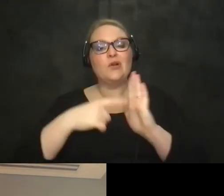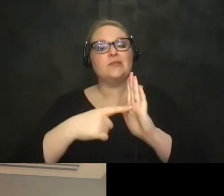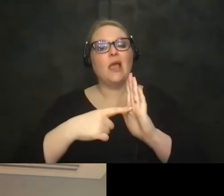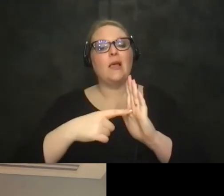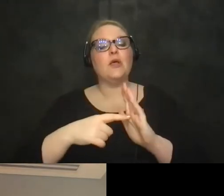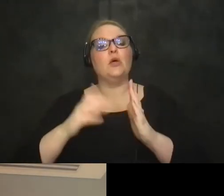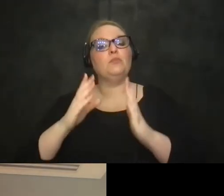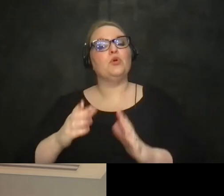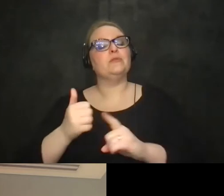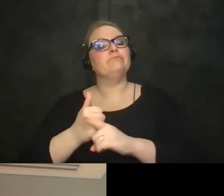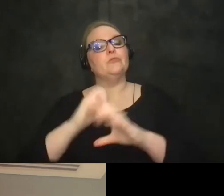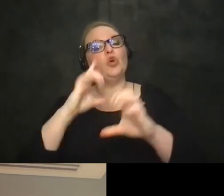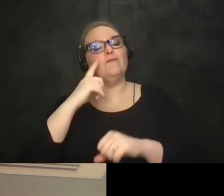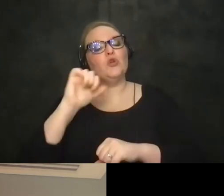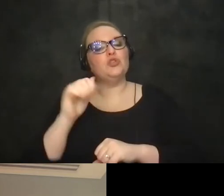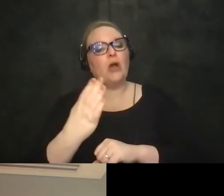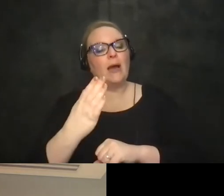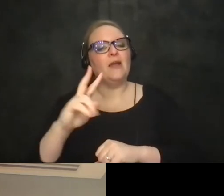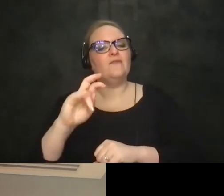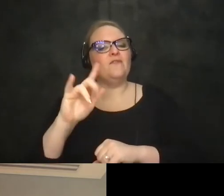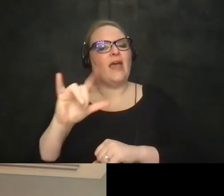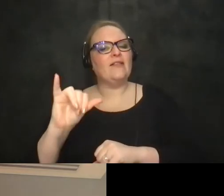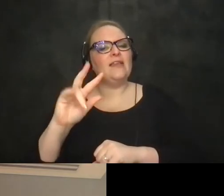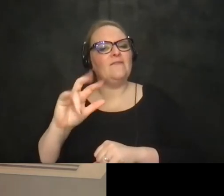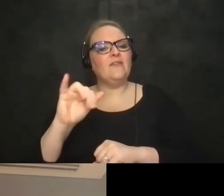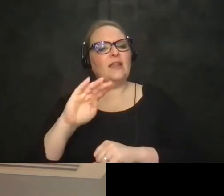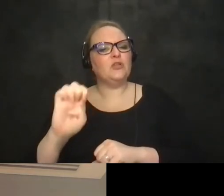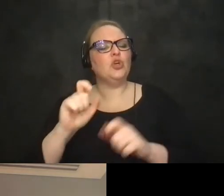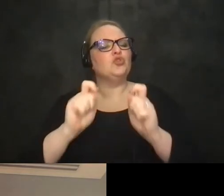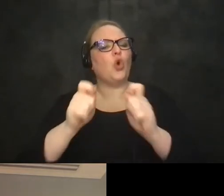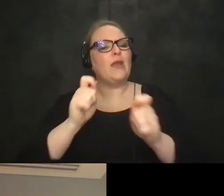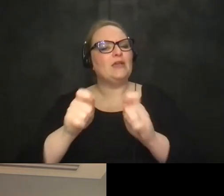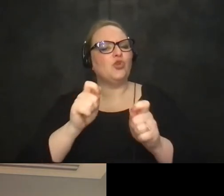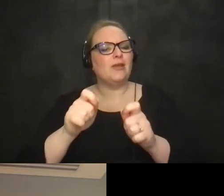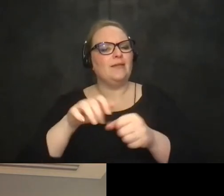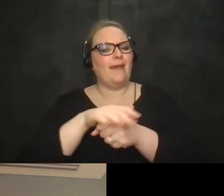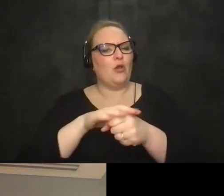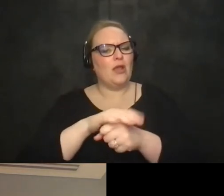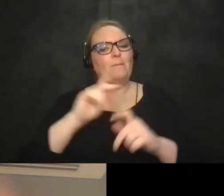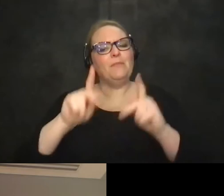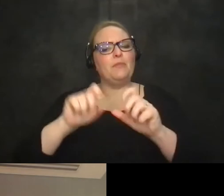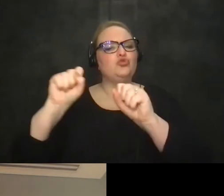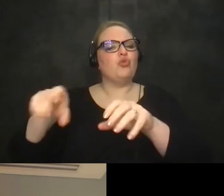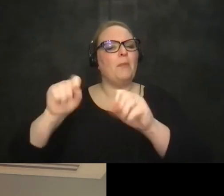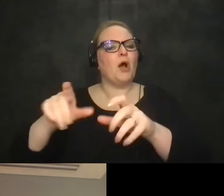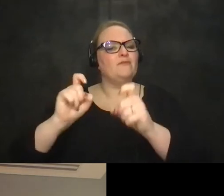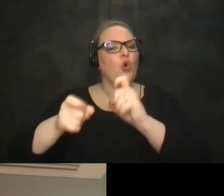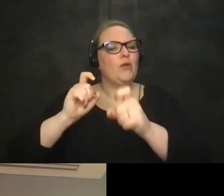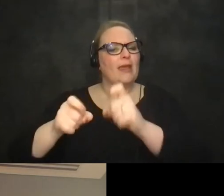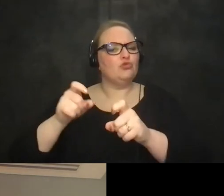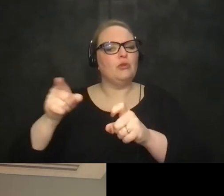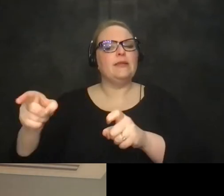seeker he works at value village in the donation area where individuals they drop off their donations he brings them in